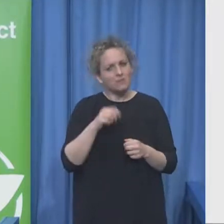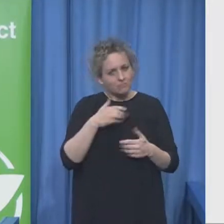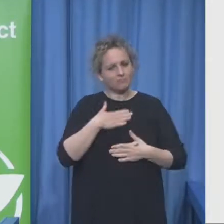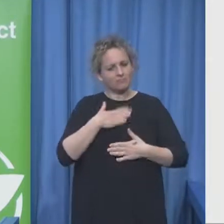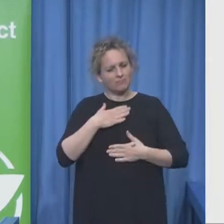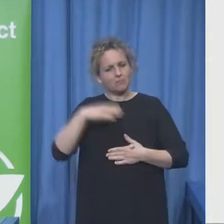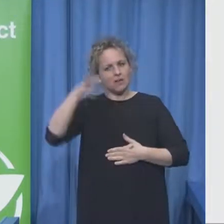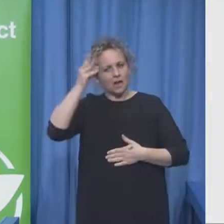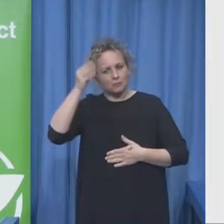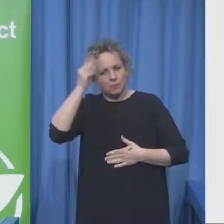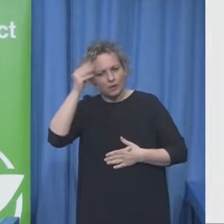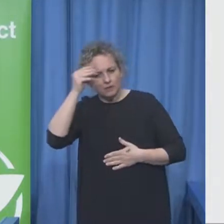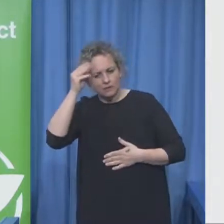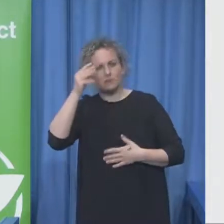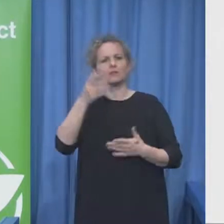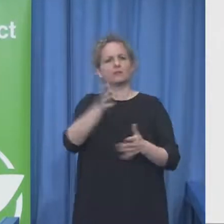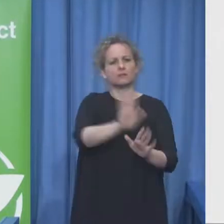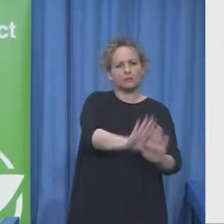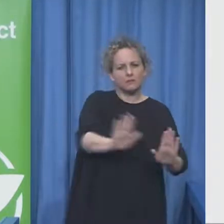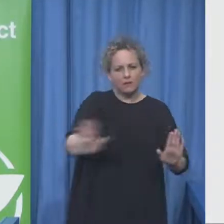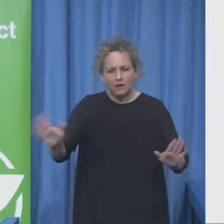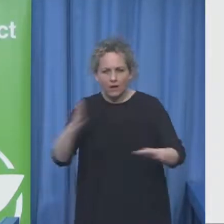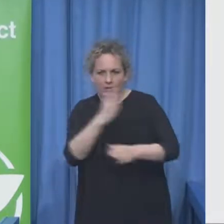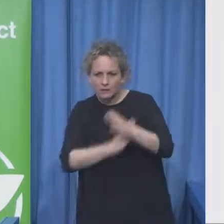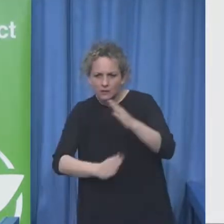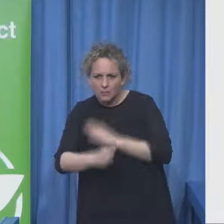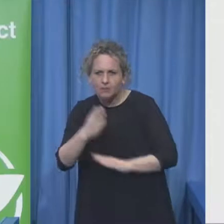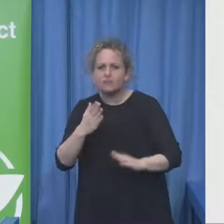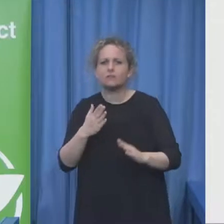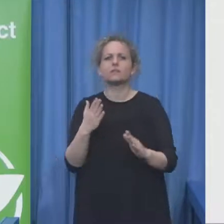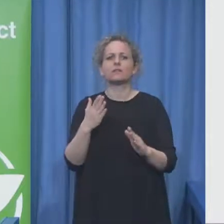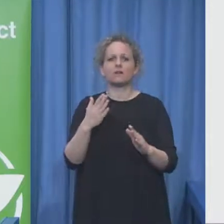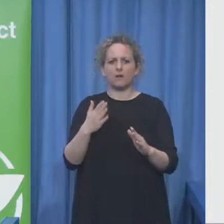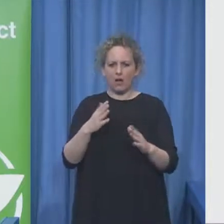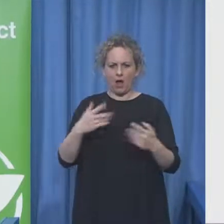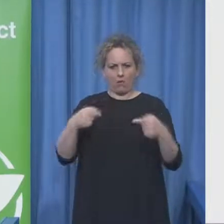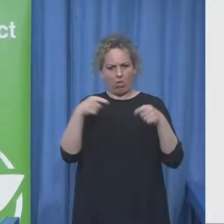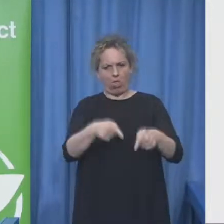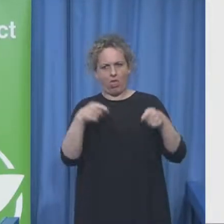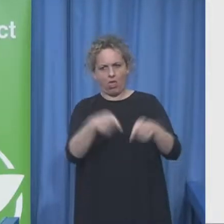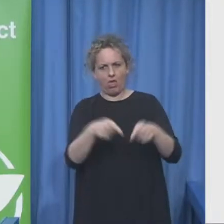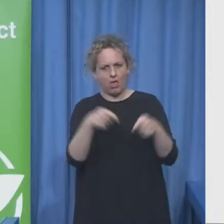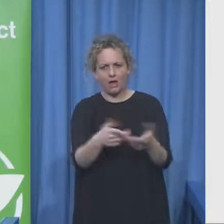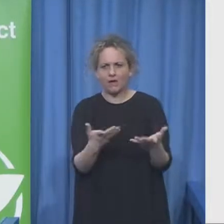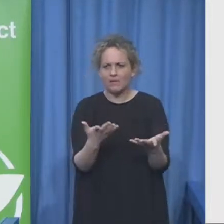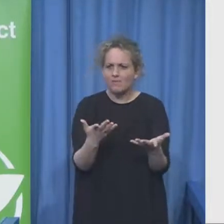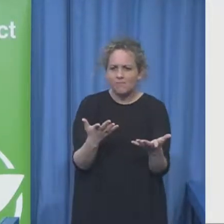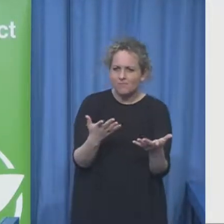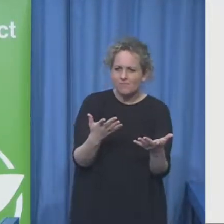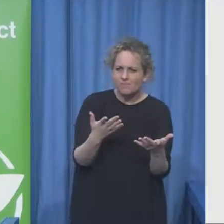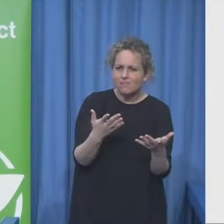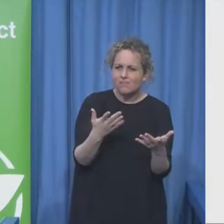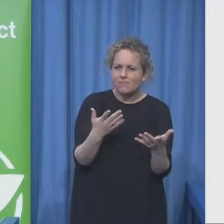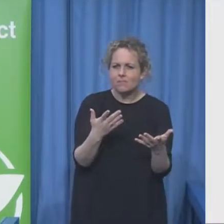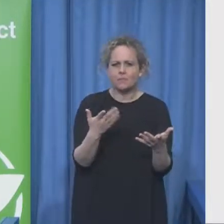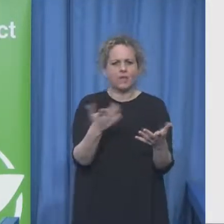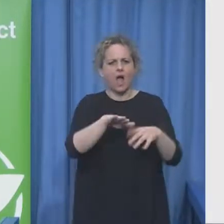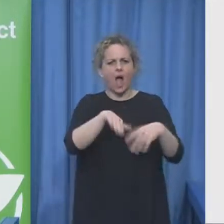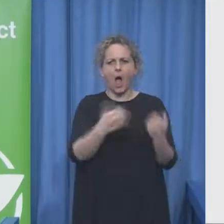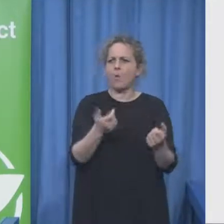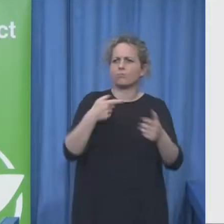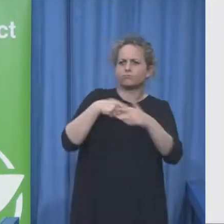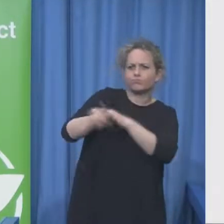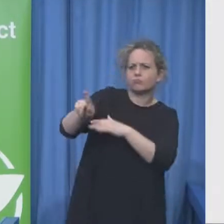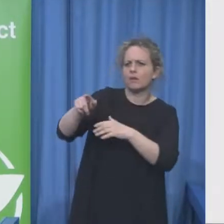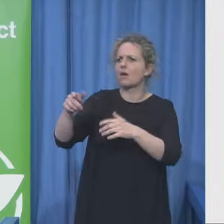and so the assumption that because you work in a bank you must be wearing a black hat remember this image of the cowboys and the white hats and the black hats